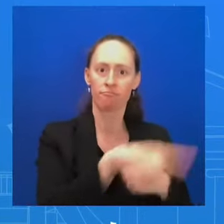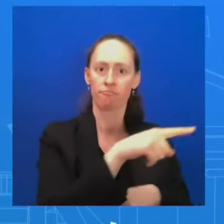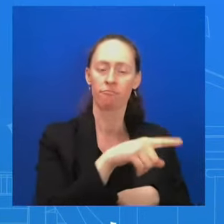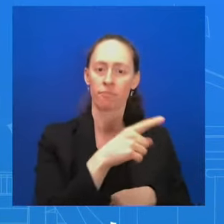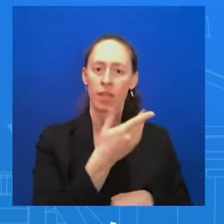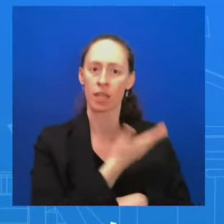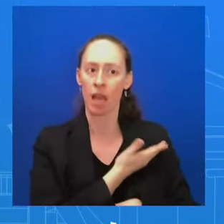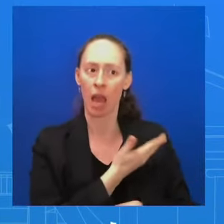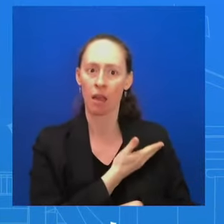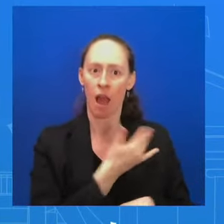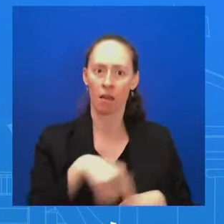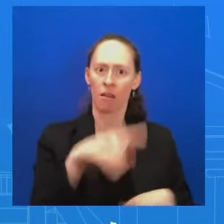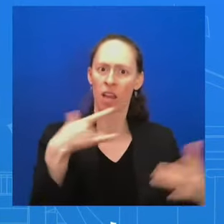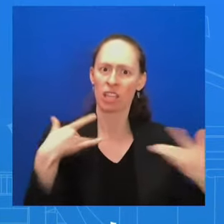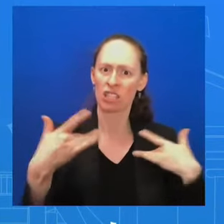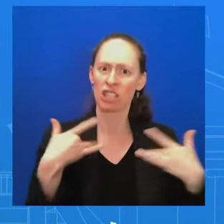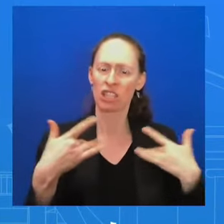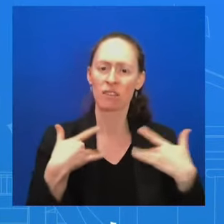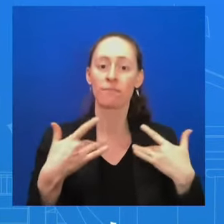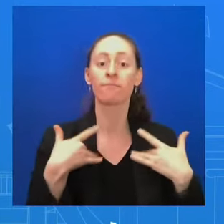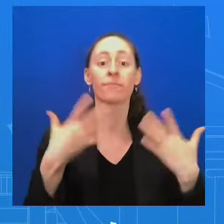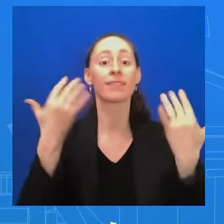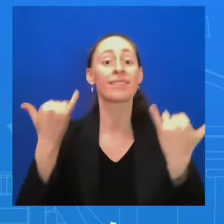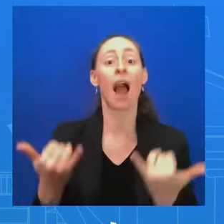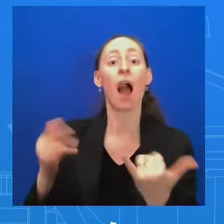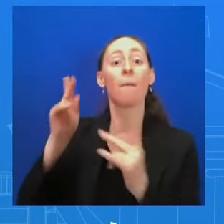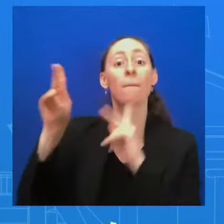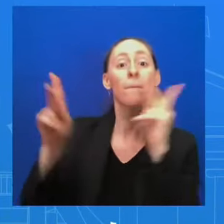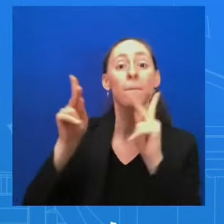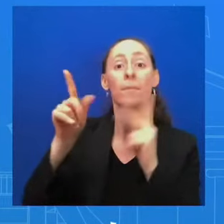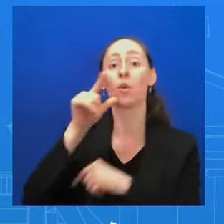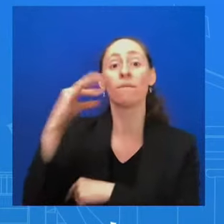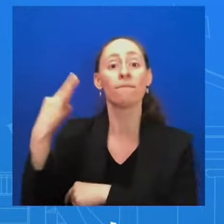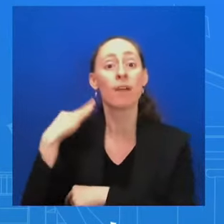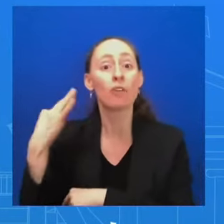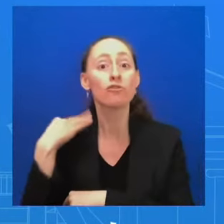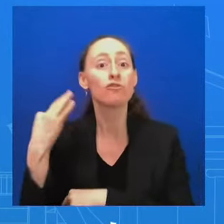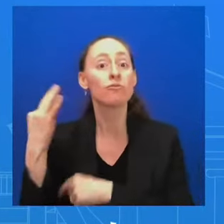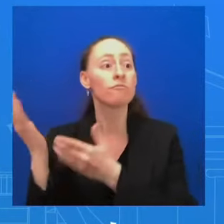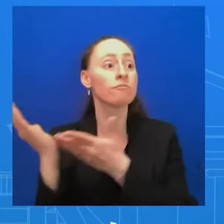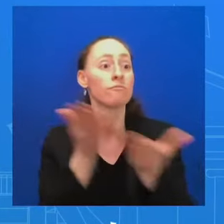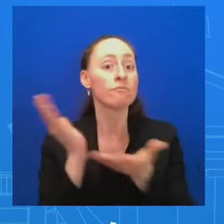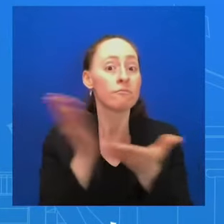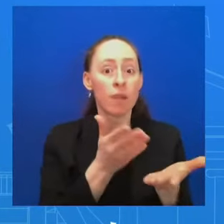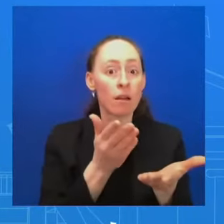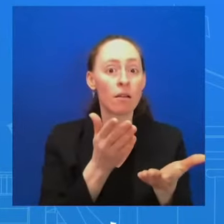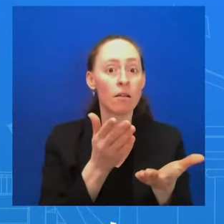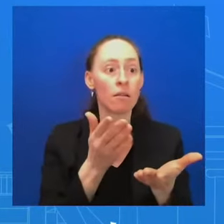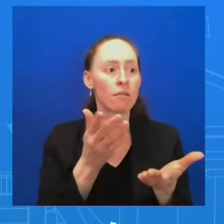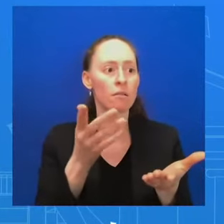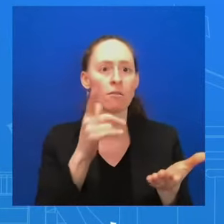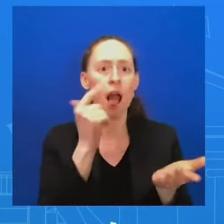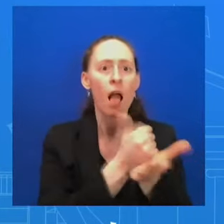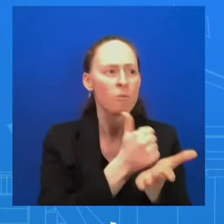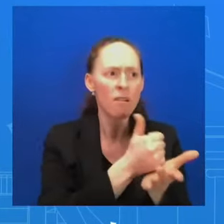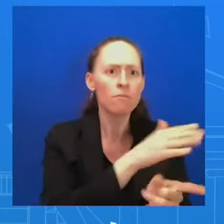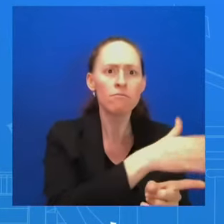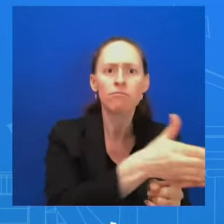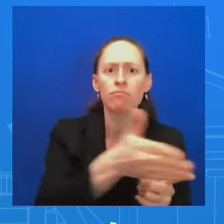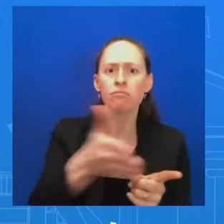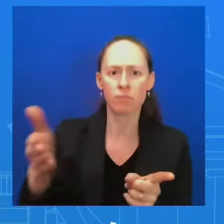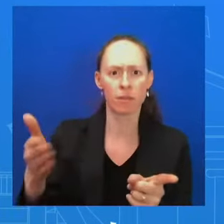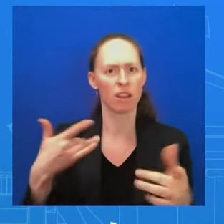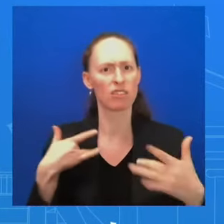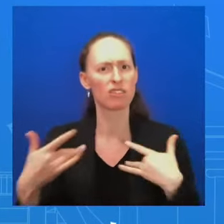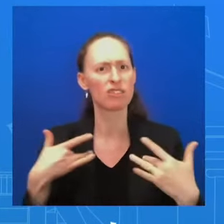assistance, civilian casualties, and that includes humanitarian aid workers. You can't talk about Rafa and the possibility of operations